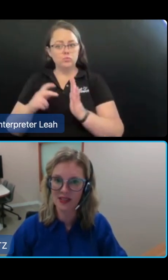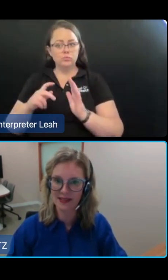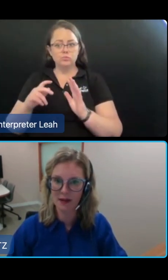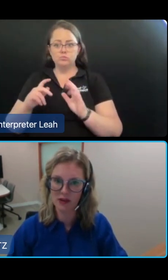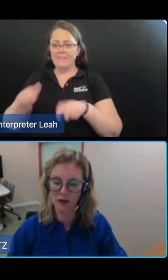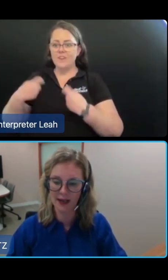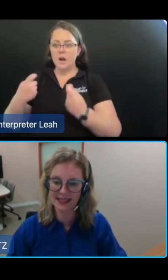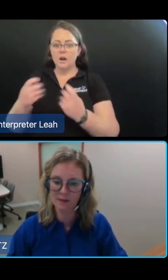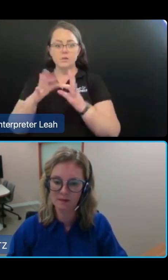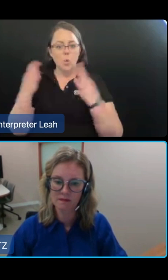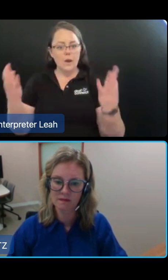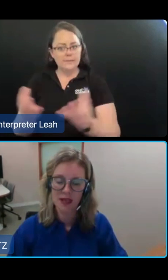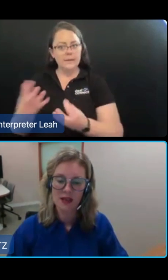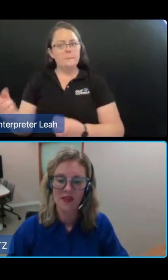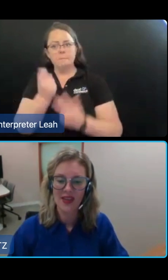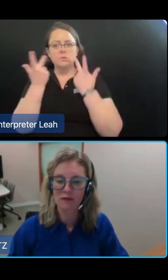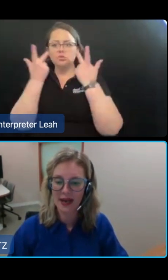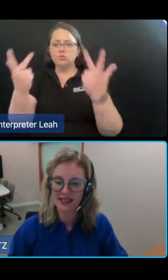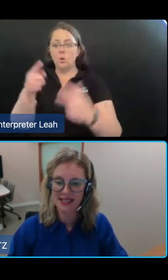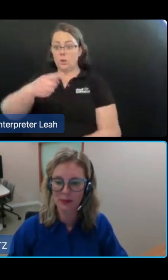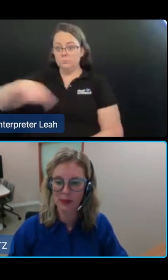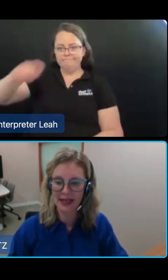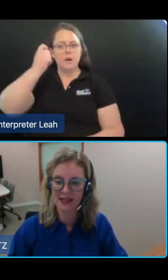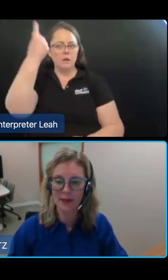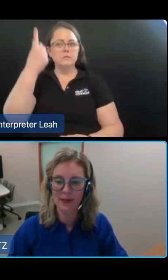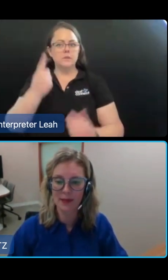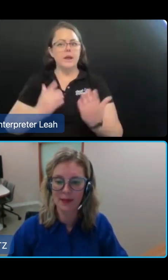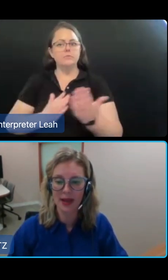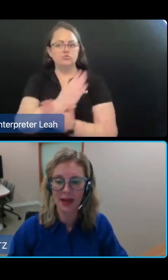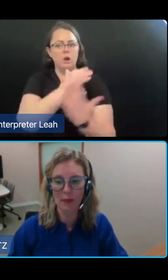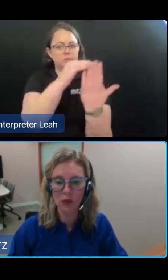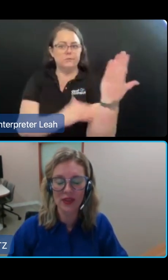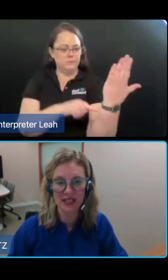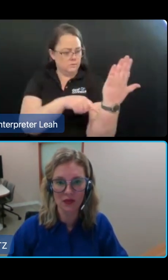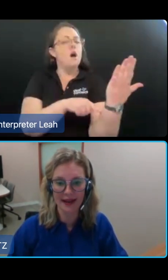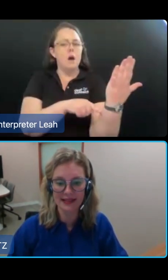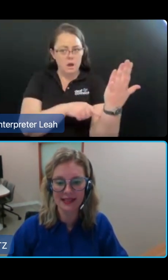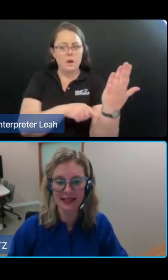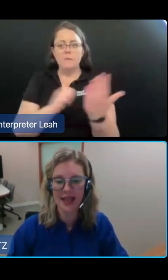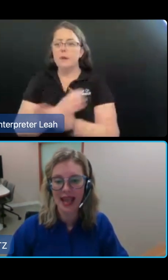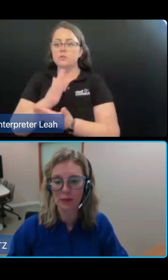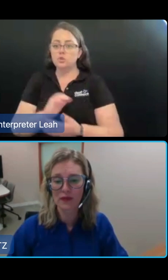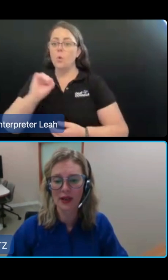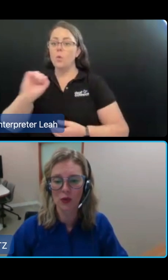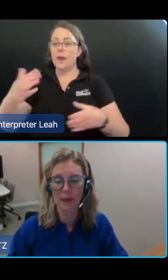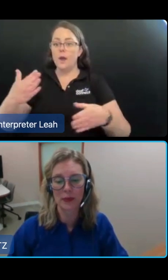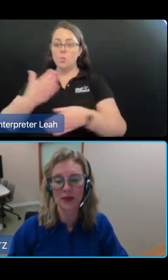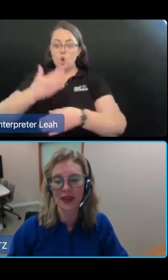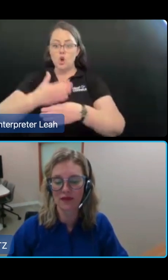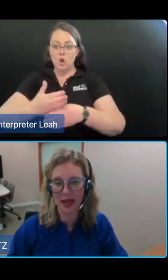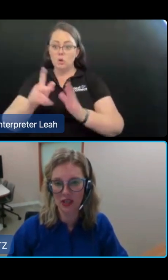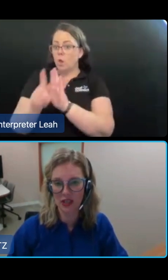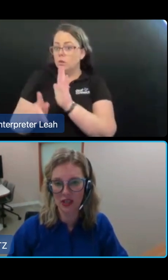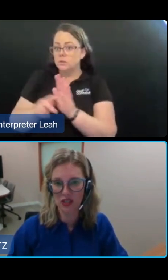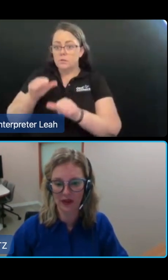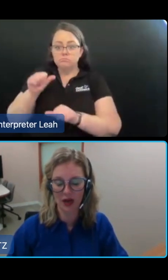understand the statement of rights, that they have practices in place to make sure they uphold these rights and provide older people with